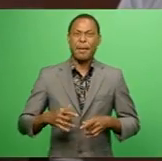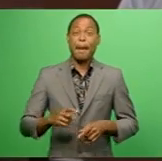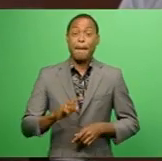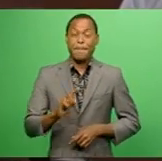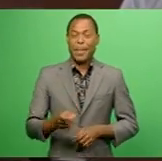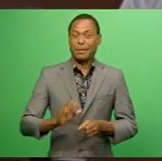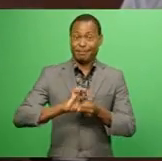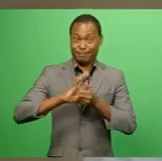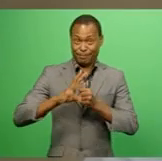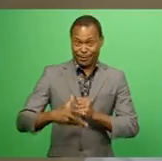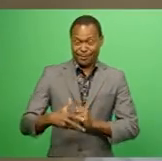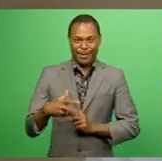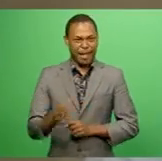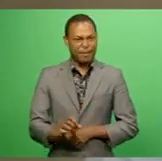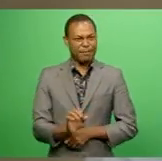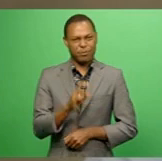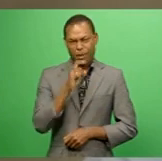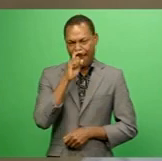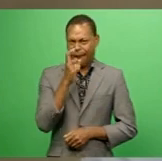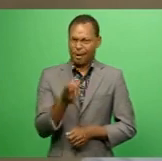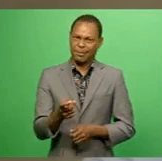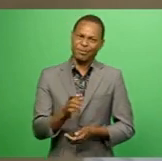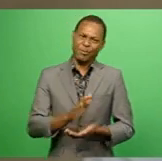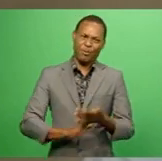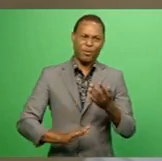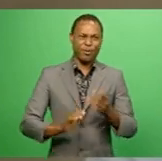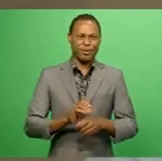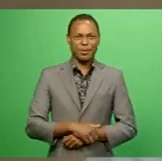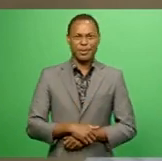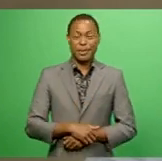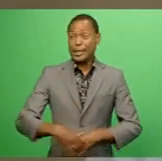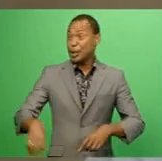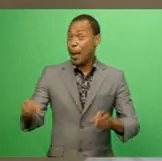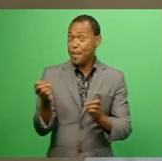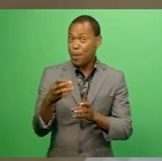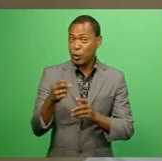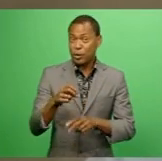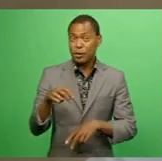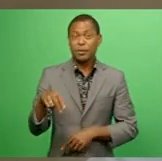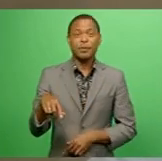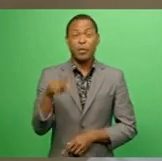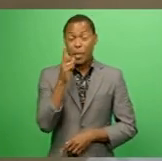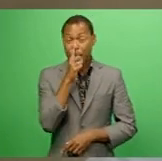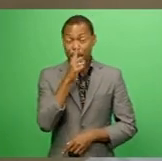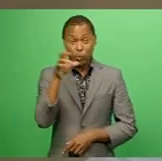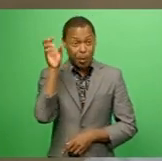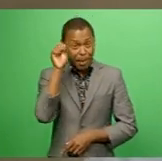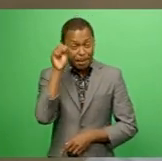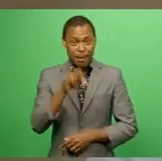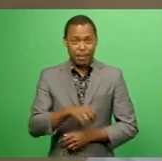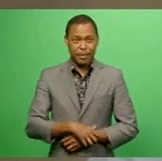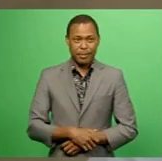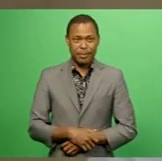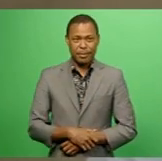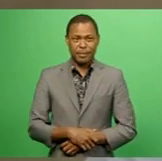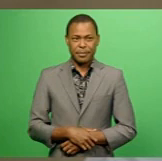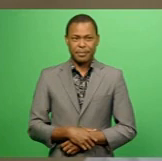make it impossible. Bainmarama adds he